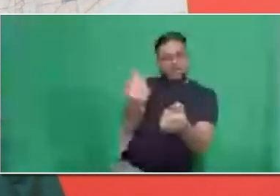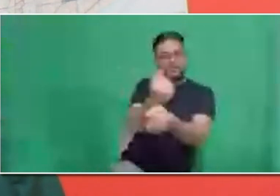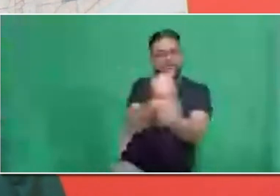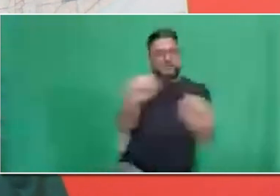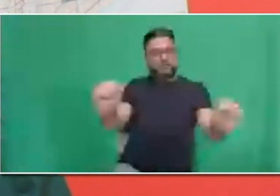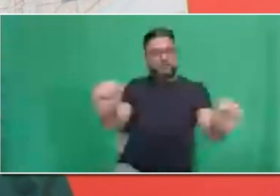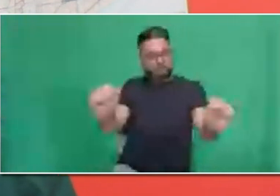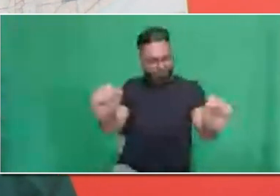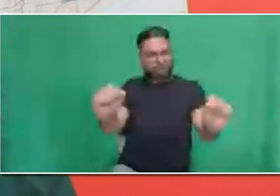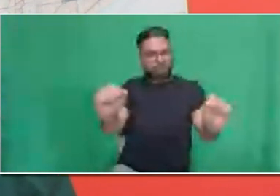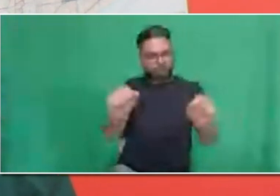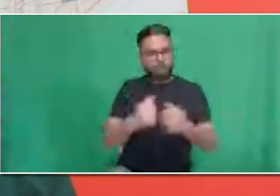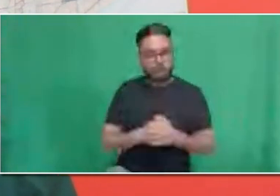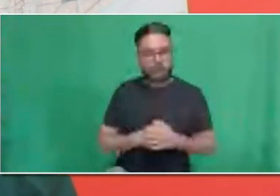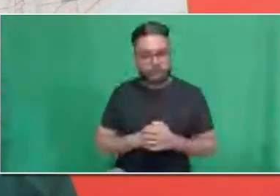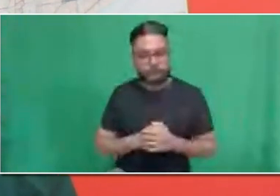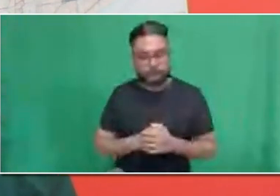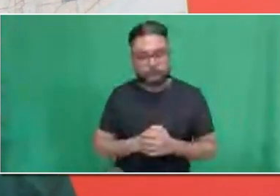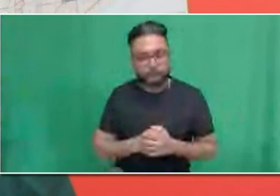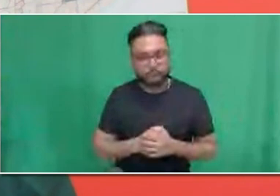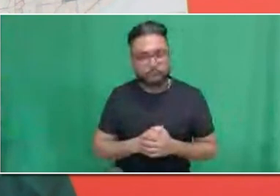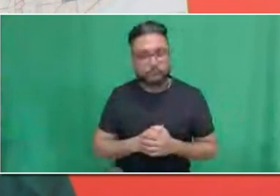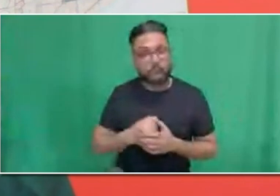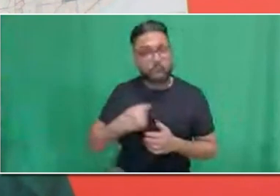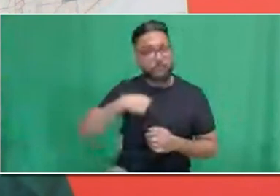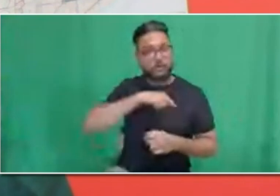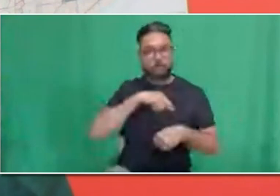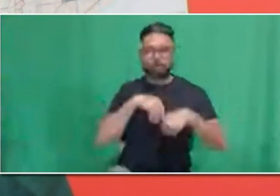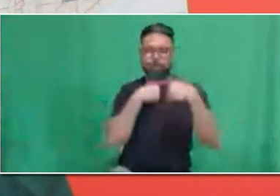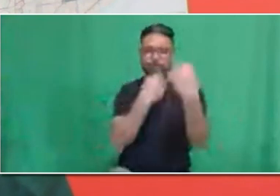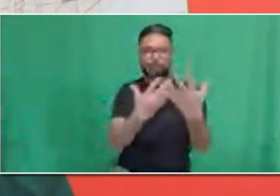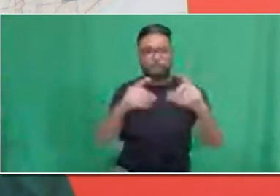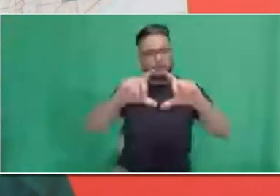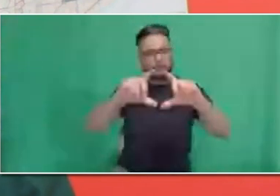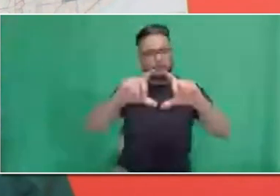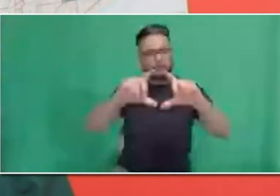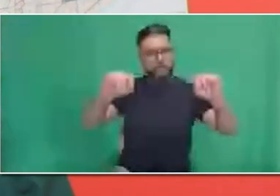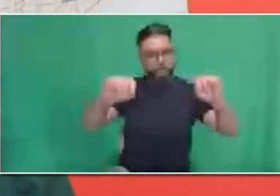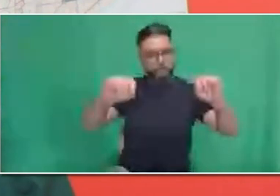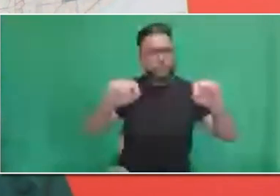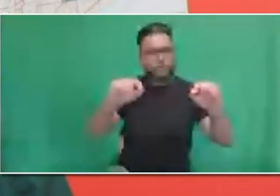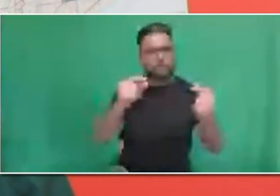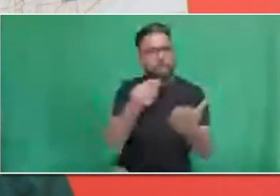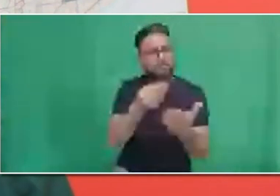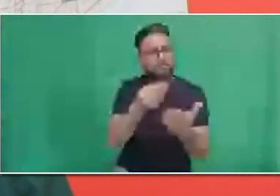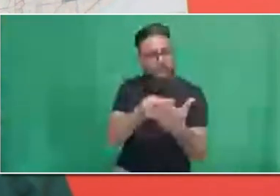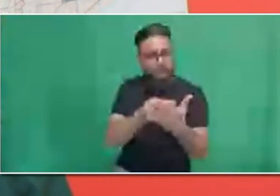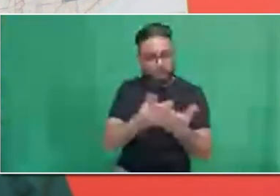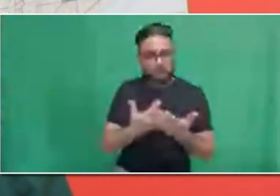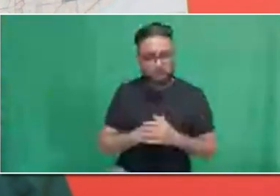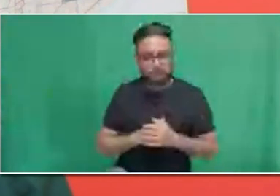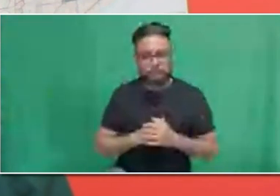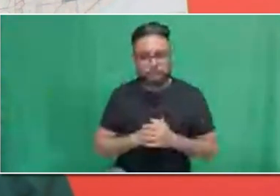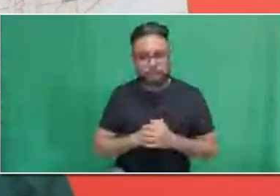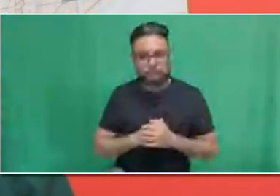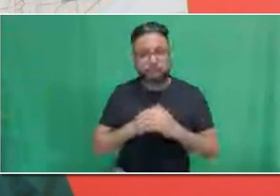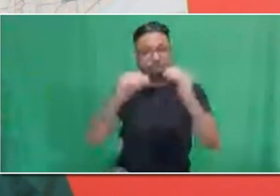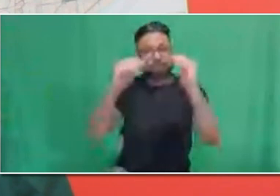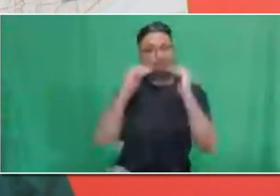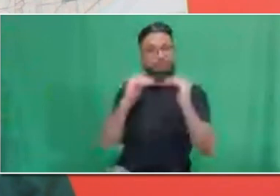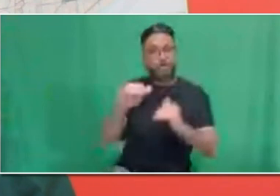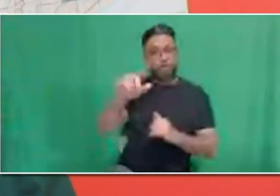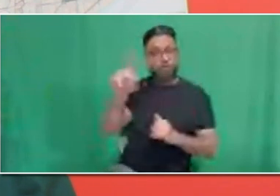So, this question is an interesting one. I have some parking tickets. Does that go against me? Can I still apply to the